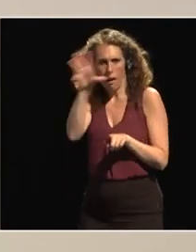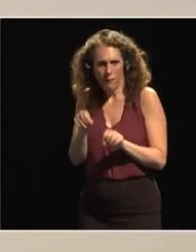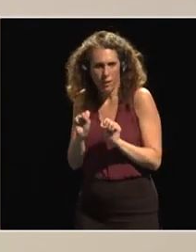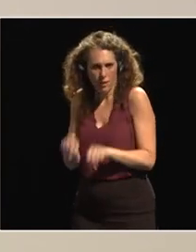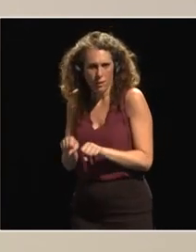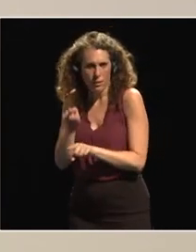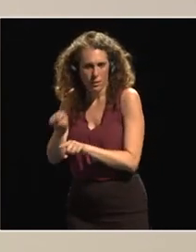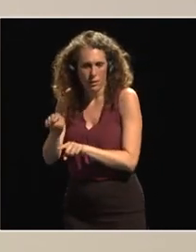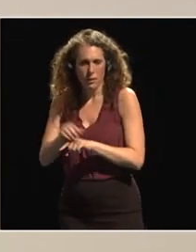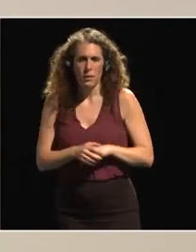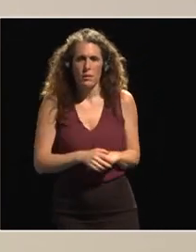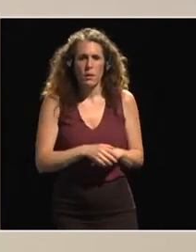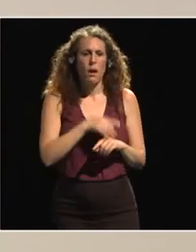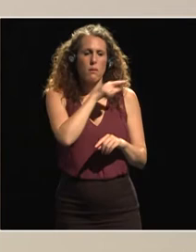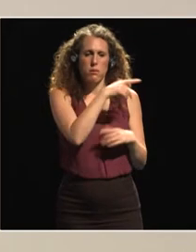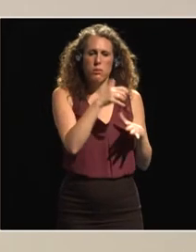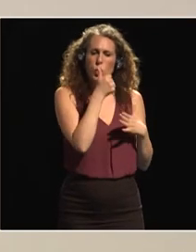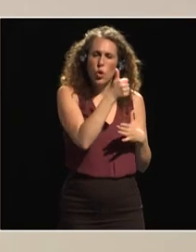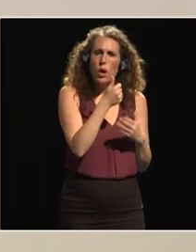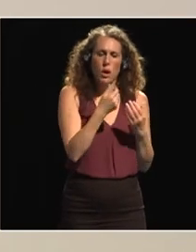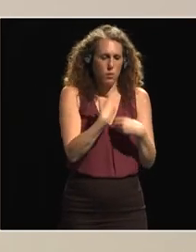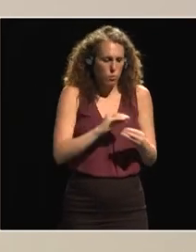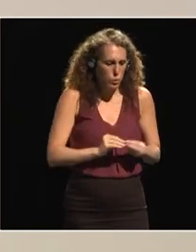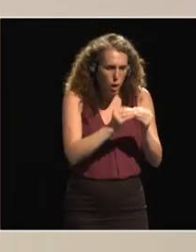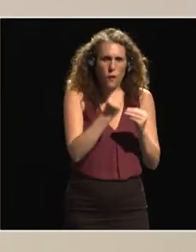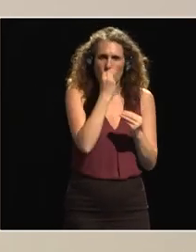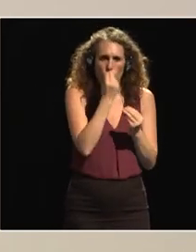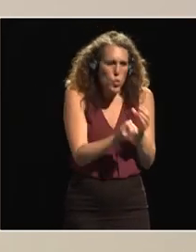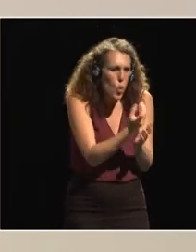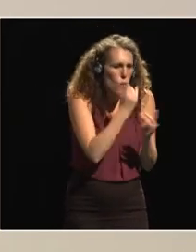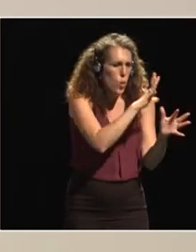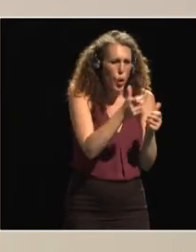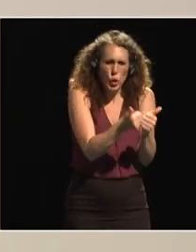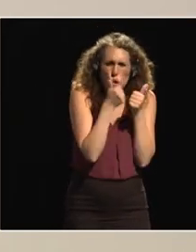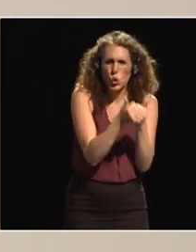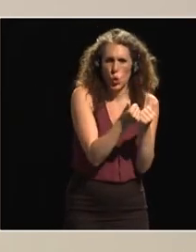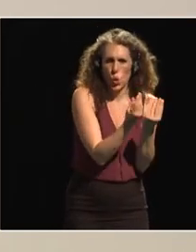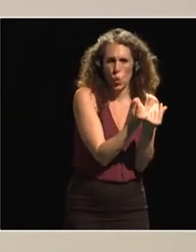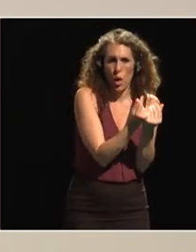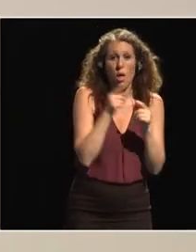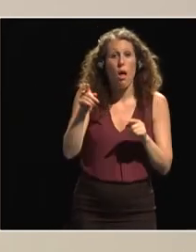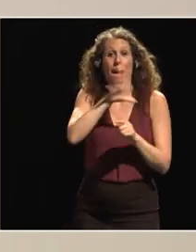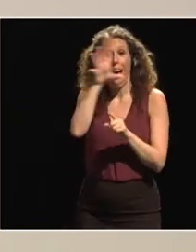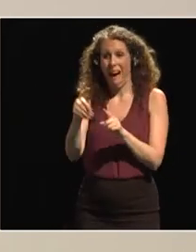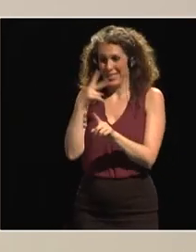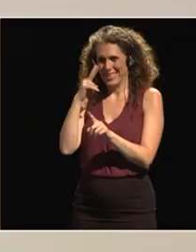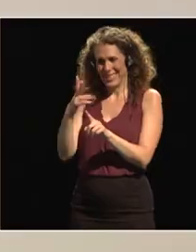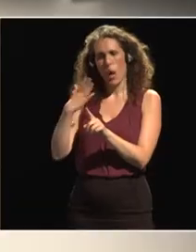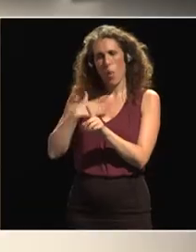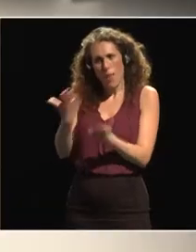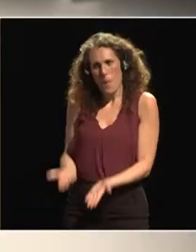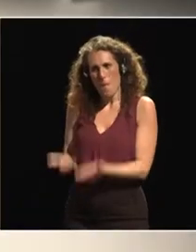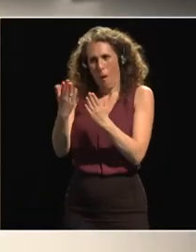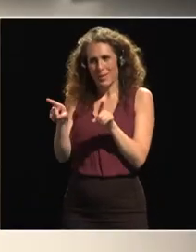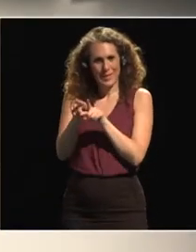symbol of food product quality food production where African farmers in our view have a huge potential it's a